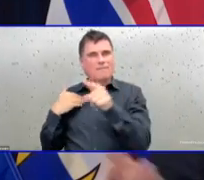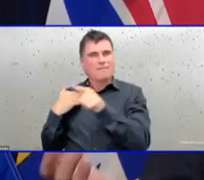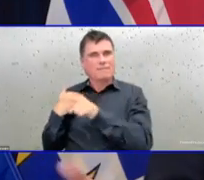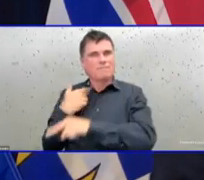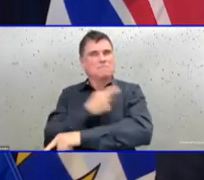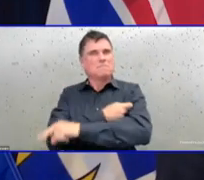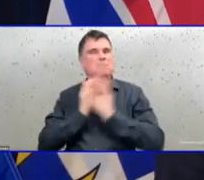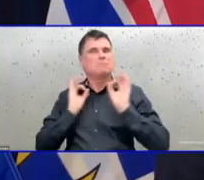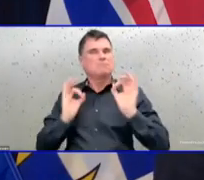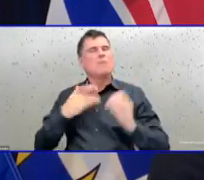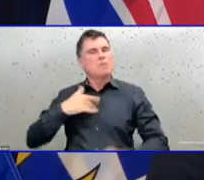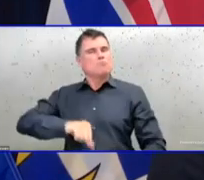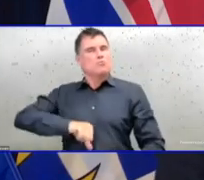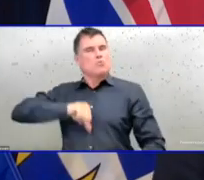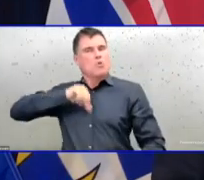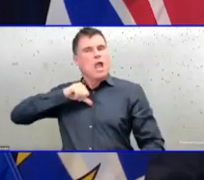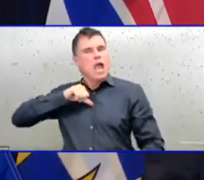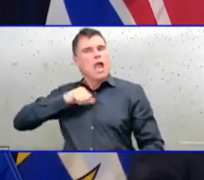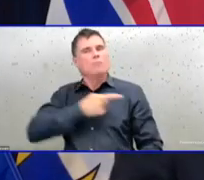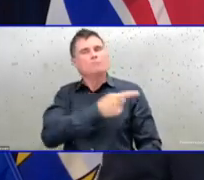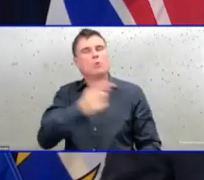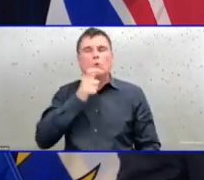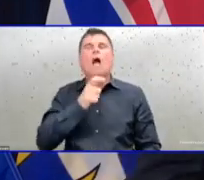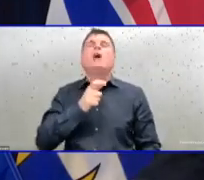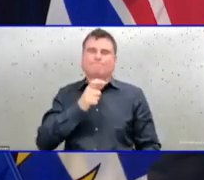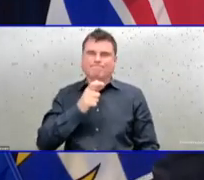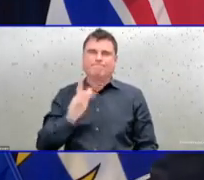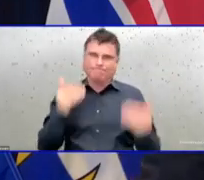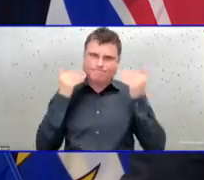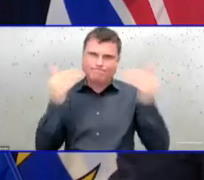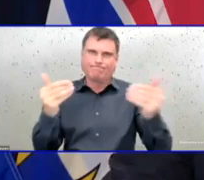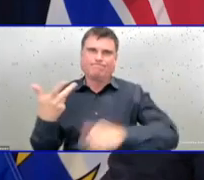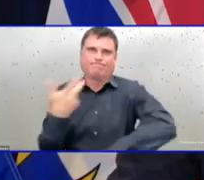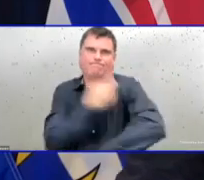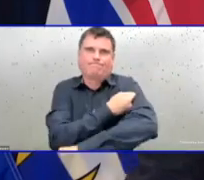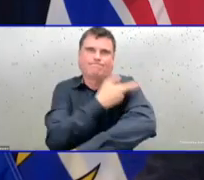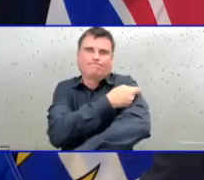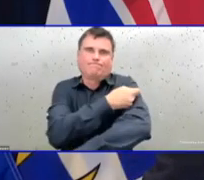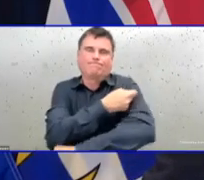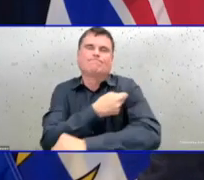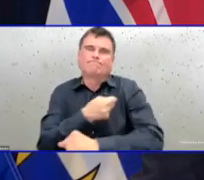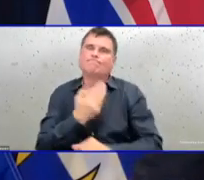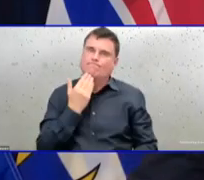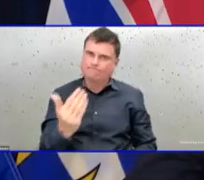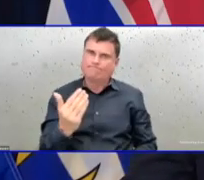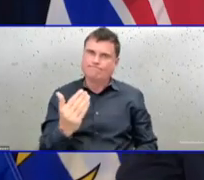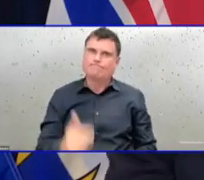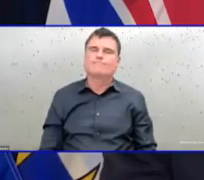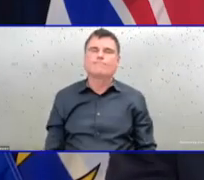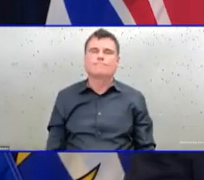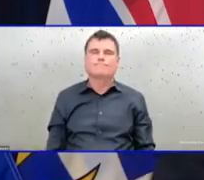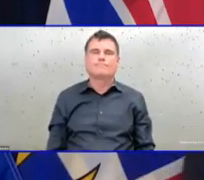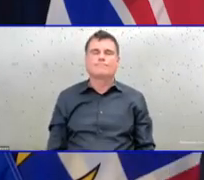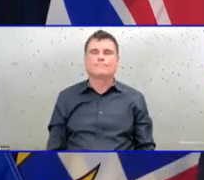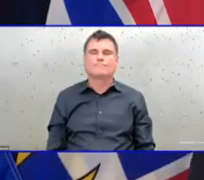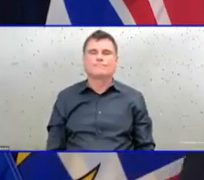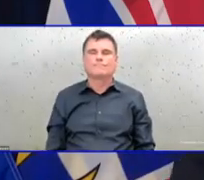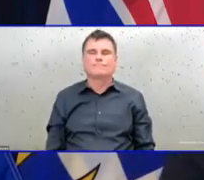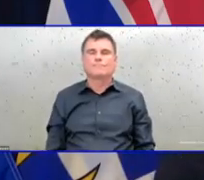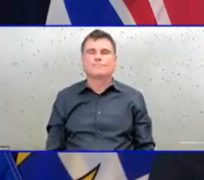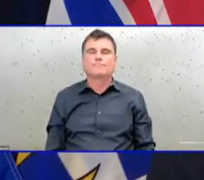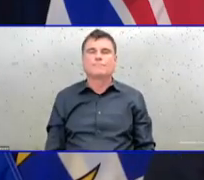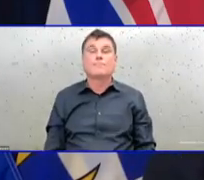something similar with respect to the previous. The order that was in place on October the 12th for long-term care and assisted living